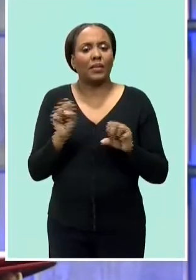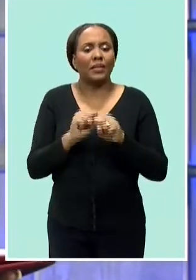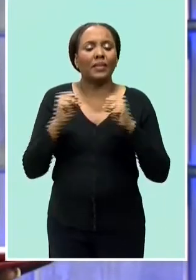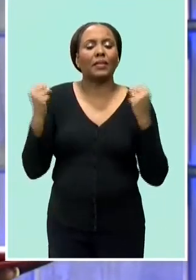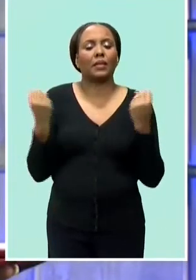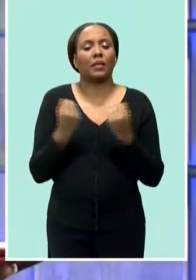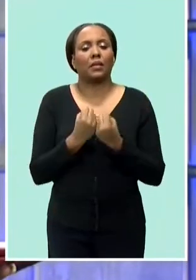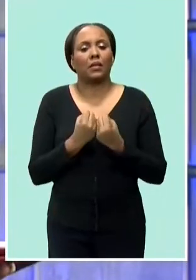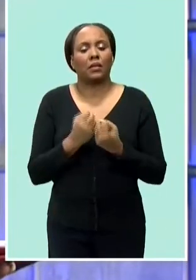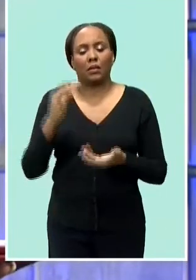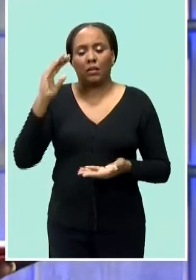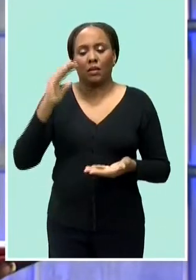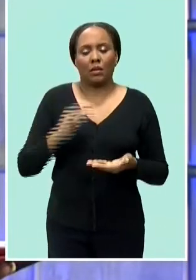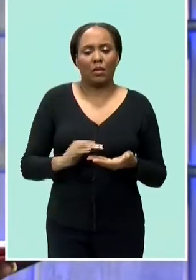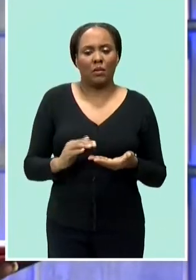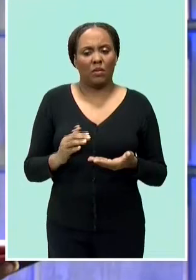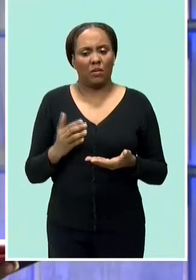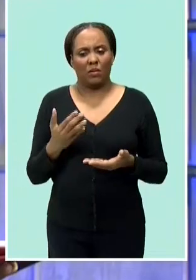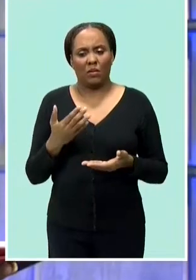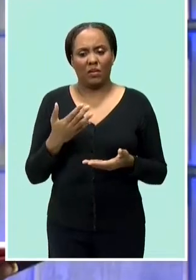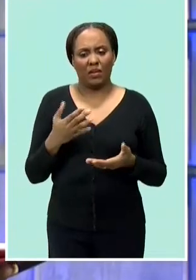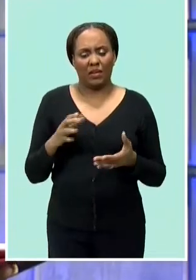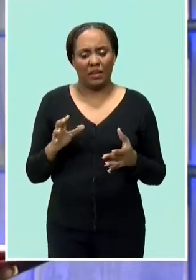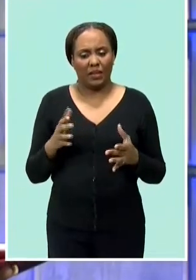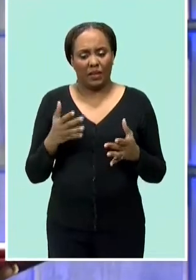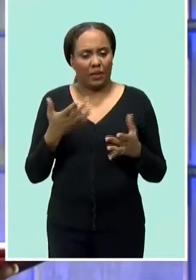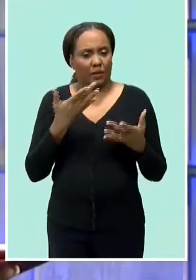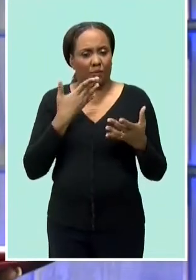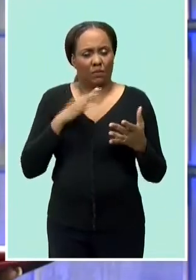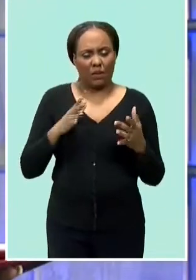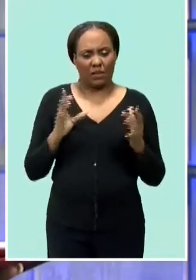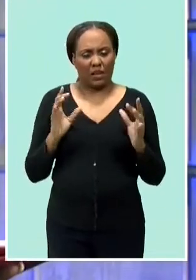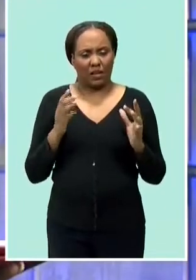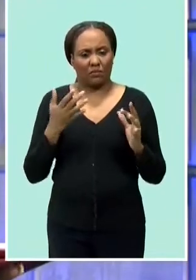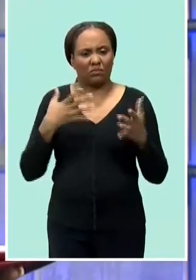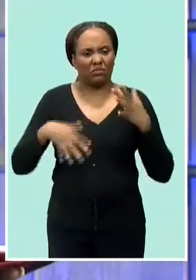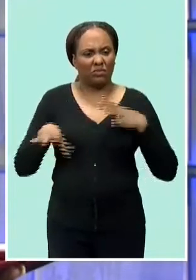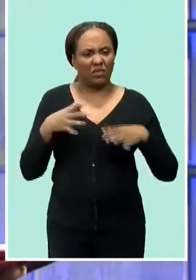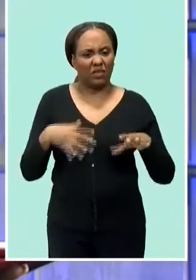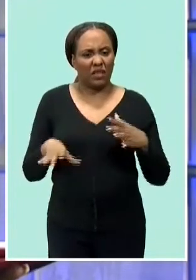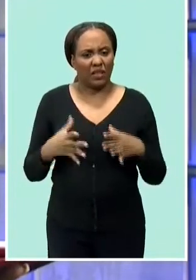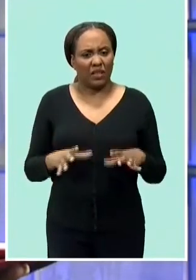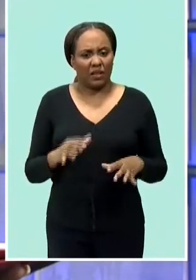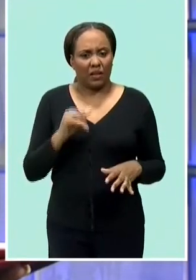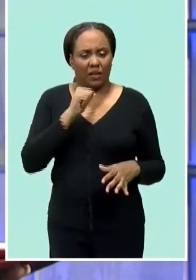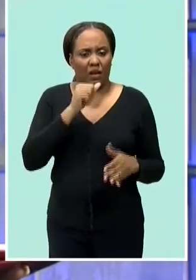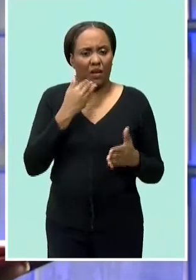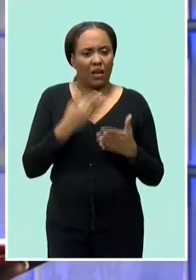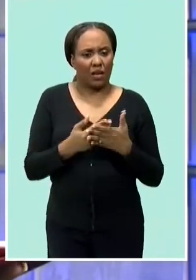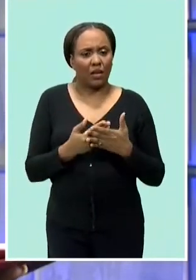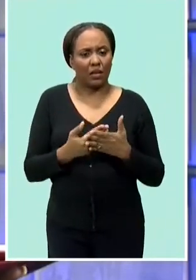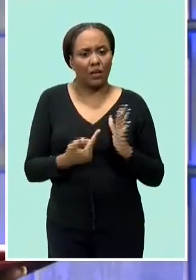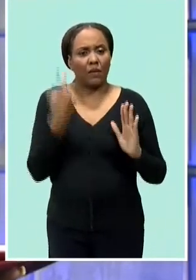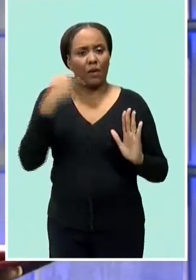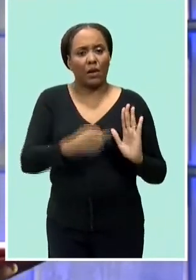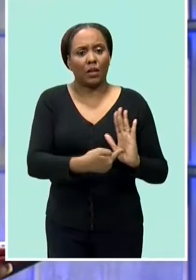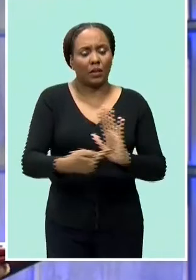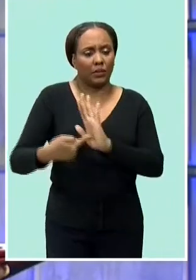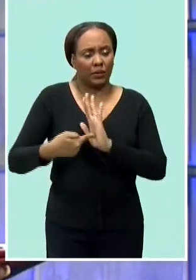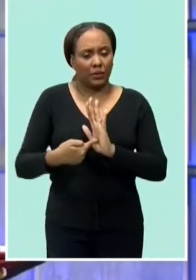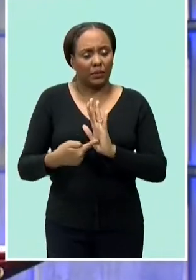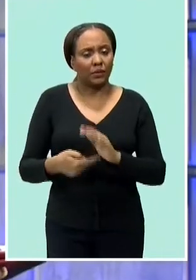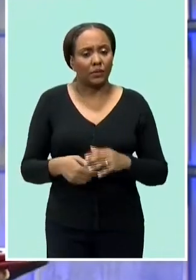it sees as increasing occurrences of indecent dressing and behavior by people in public marpin television reports